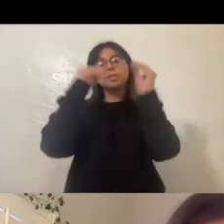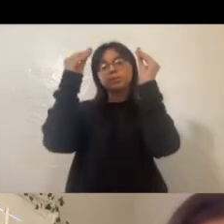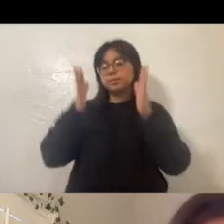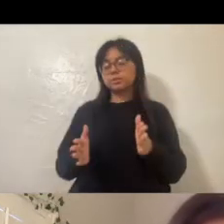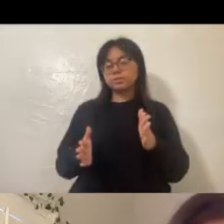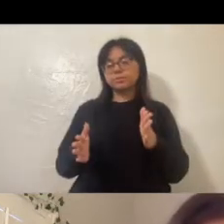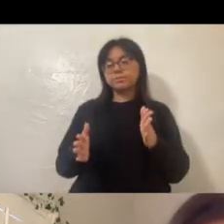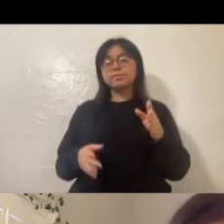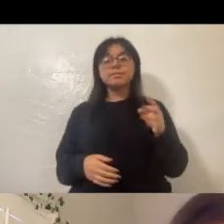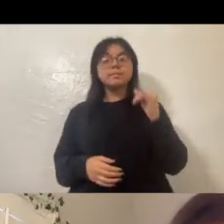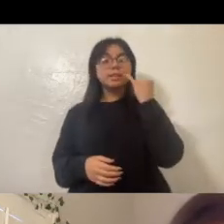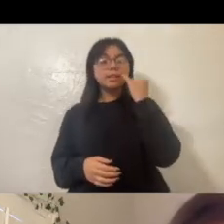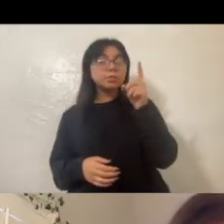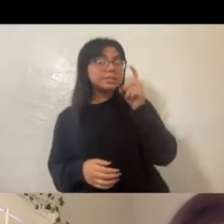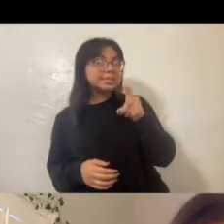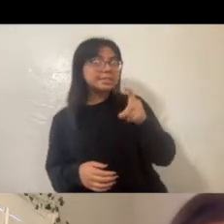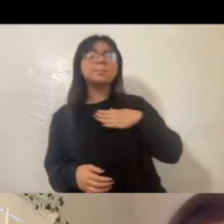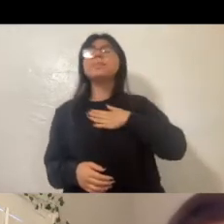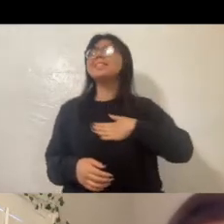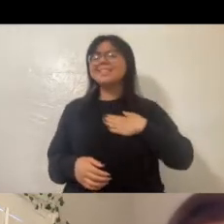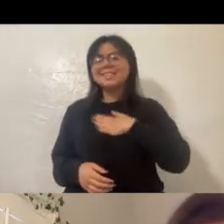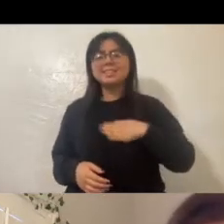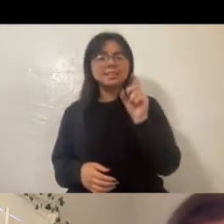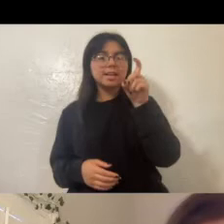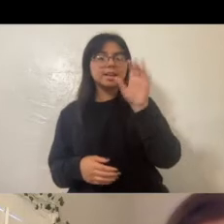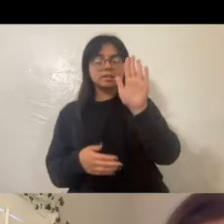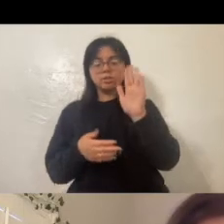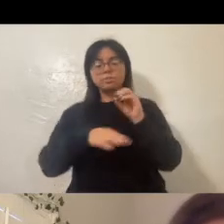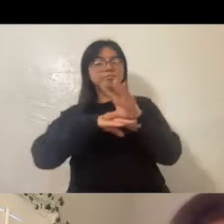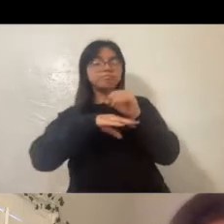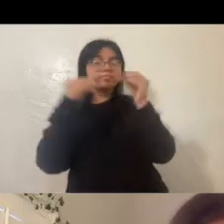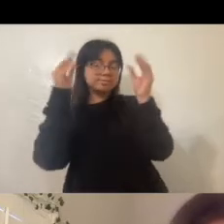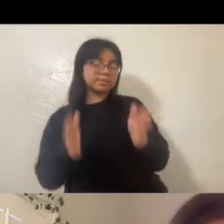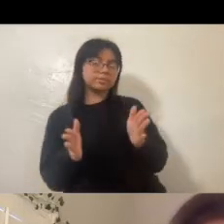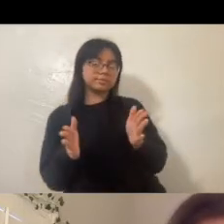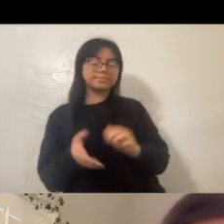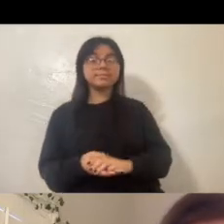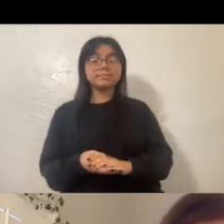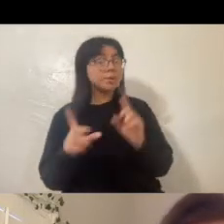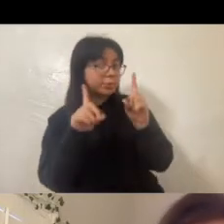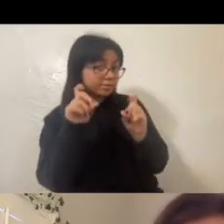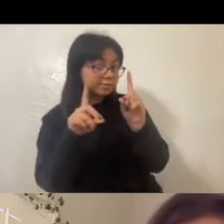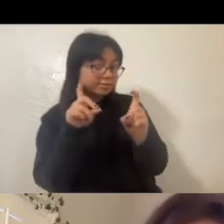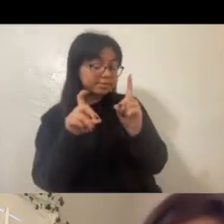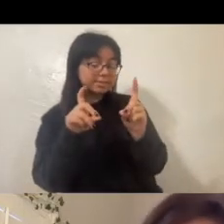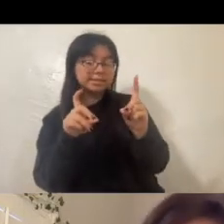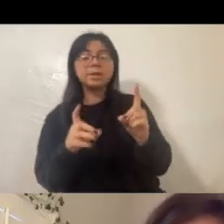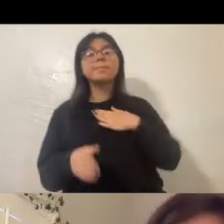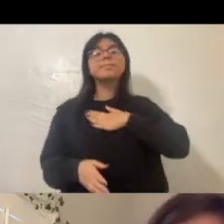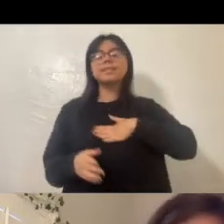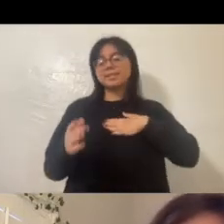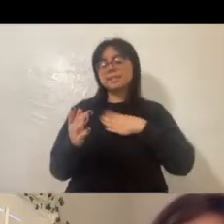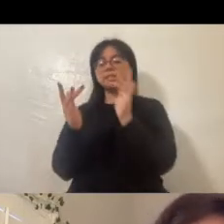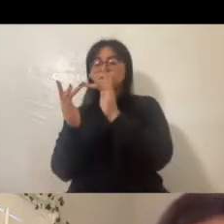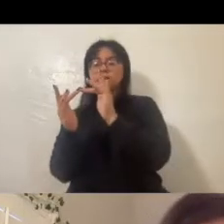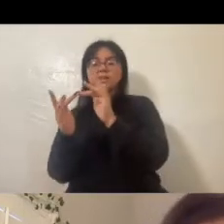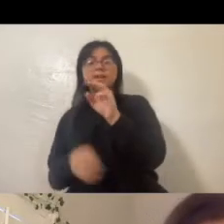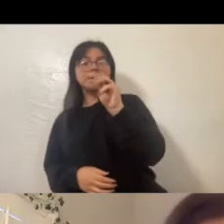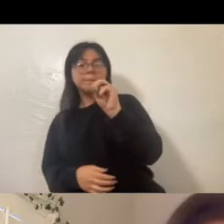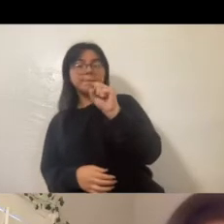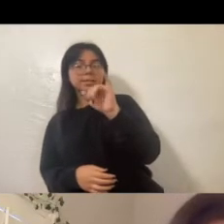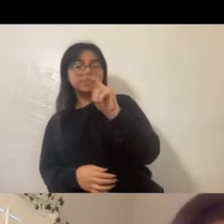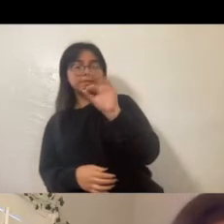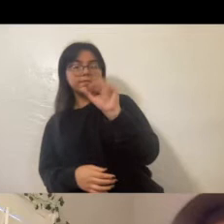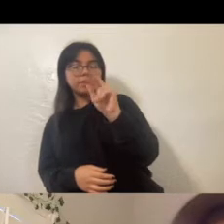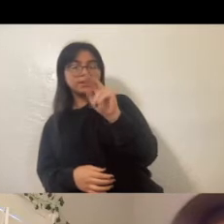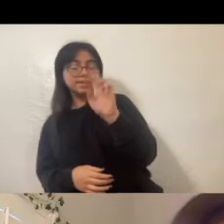please ask your advisory teachers if you need them please contact miss infante or mr koob if you have any questions